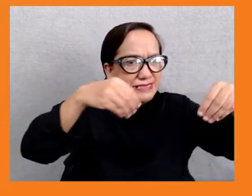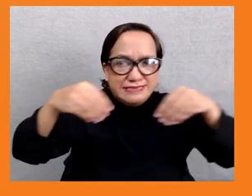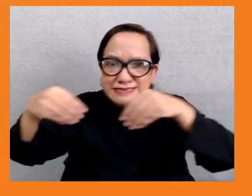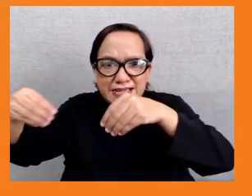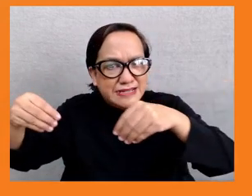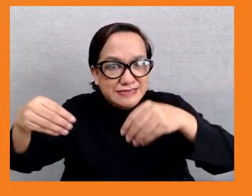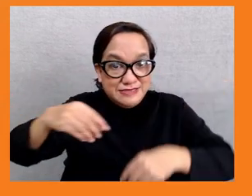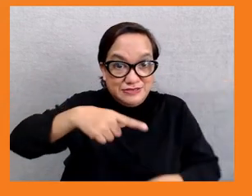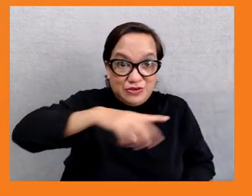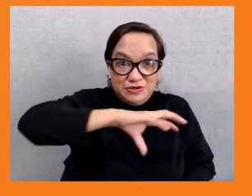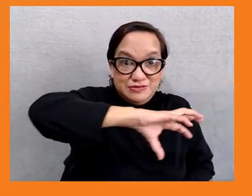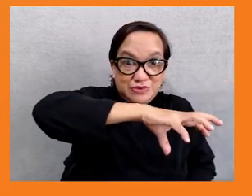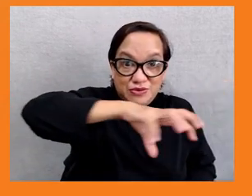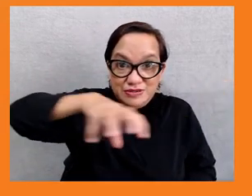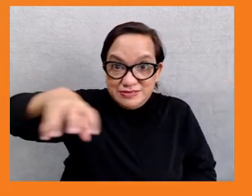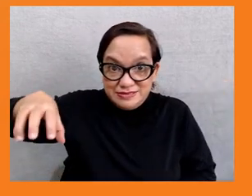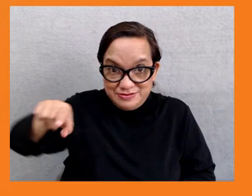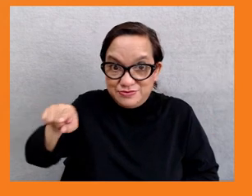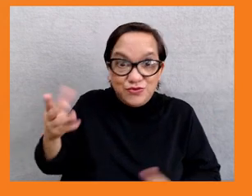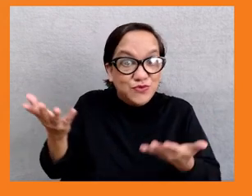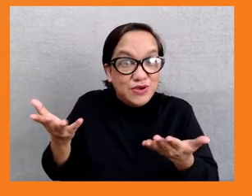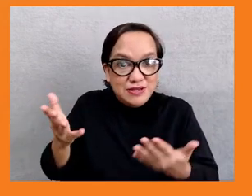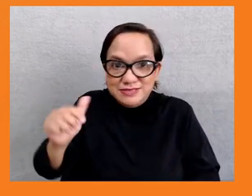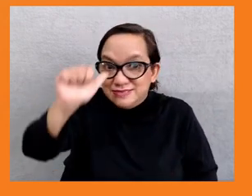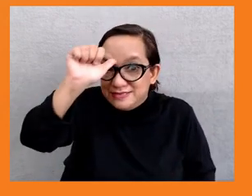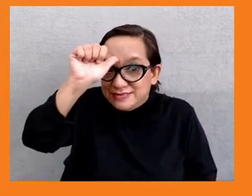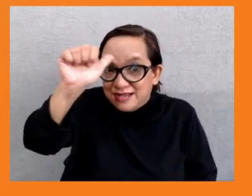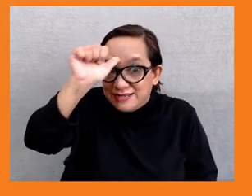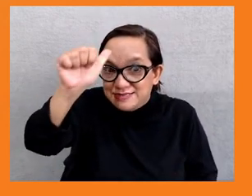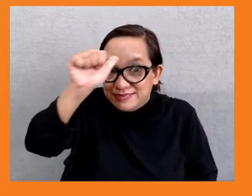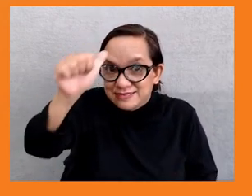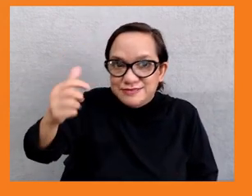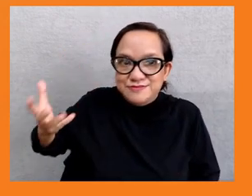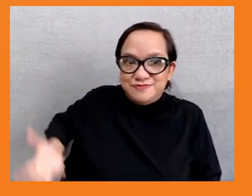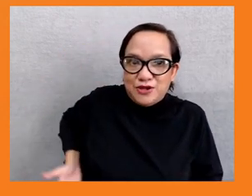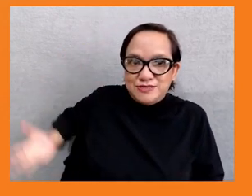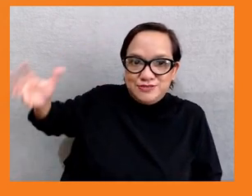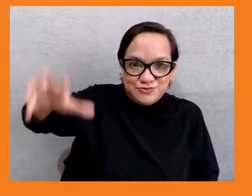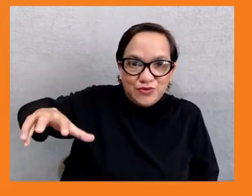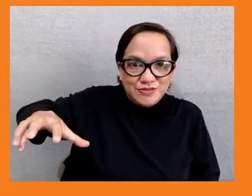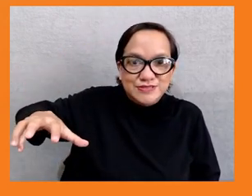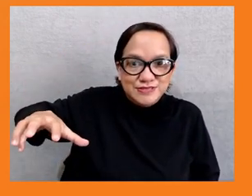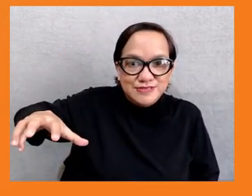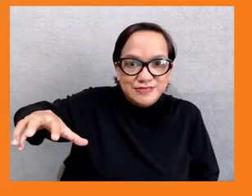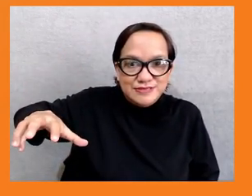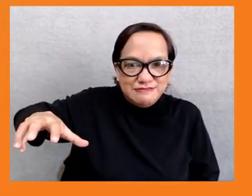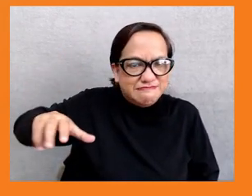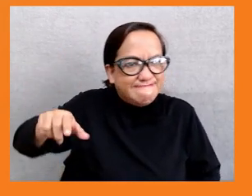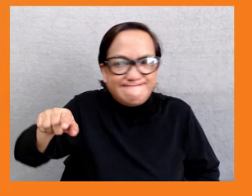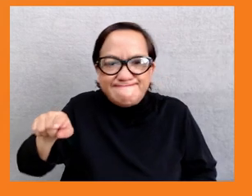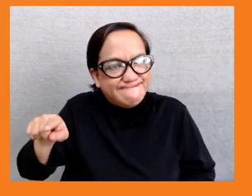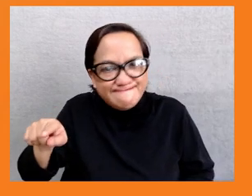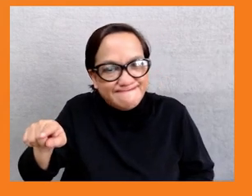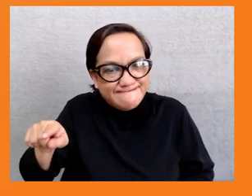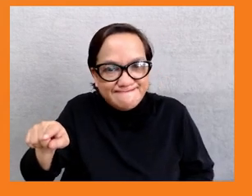income inequality after governments have taken the measures which I'm going to discuss or some of the measures which I'm going to discuss to combat it is in Sri